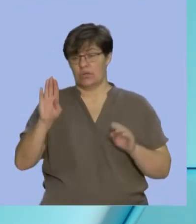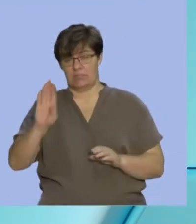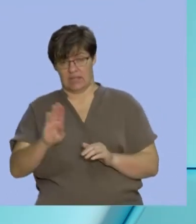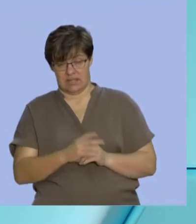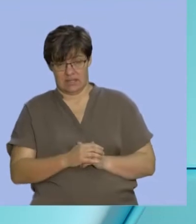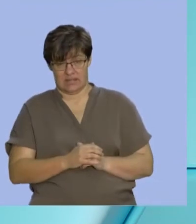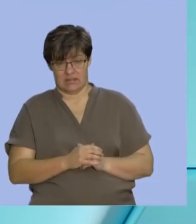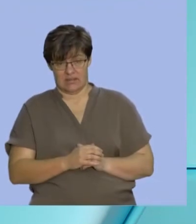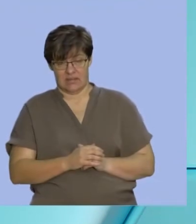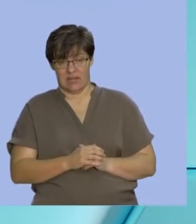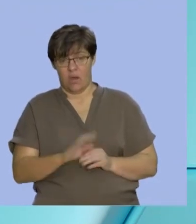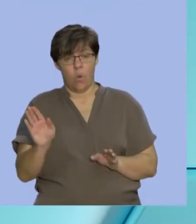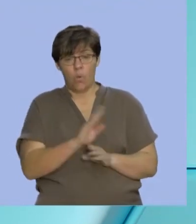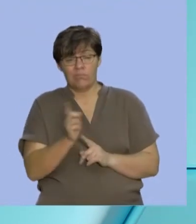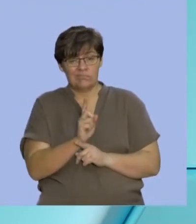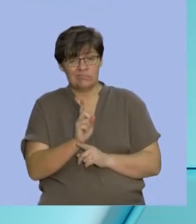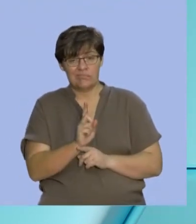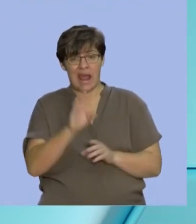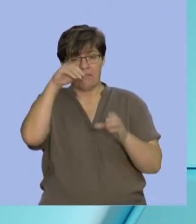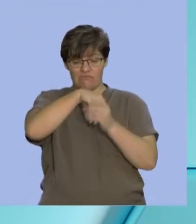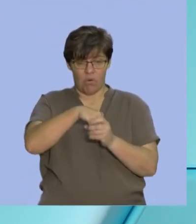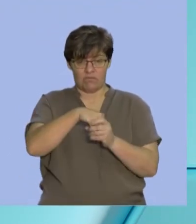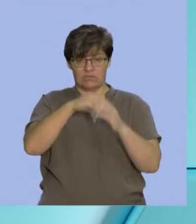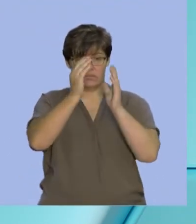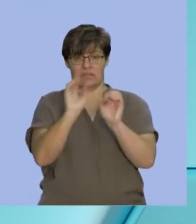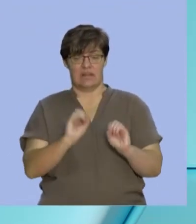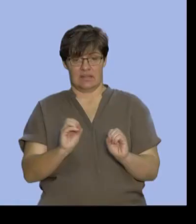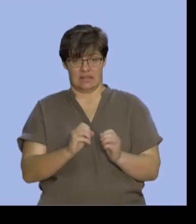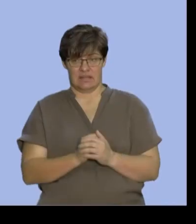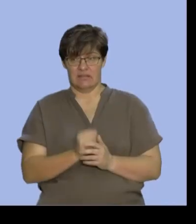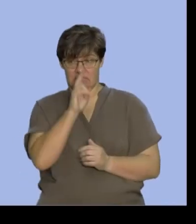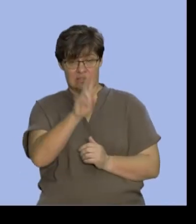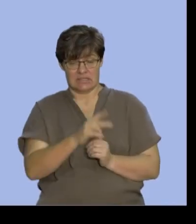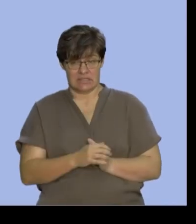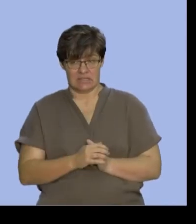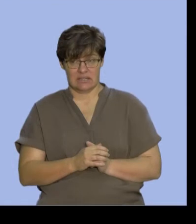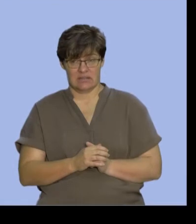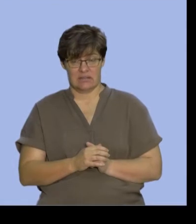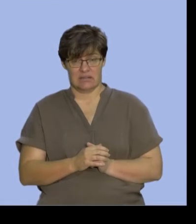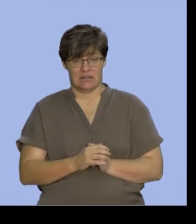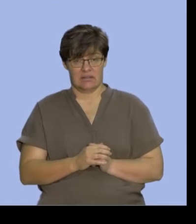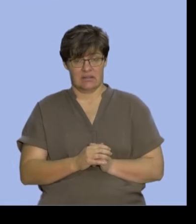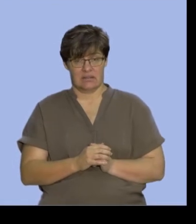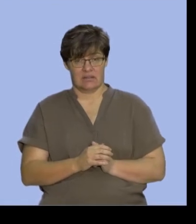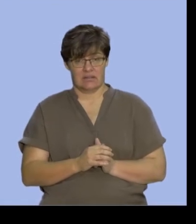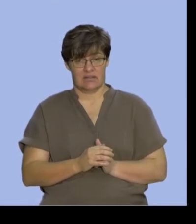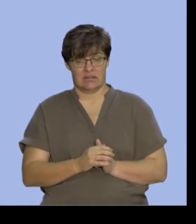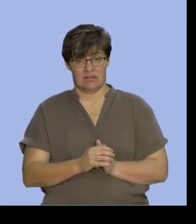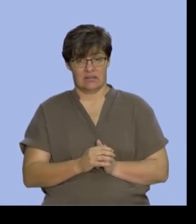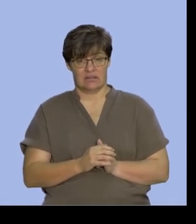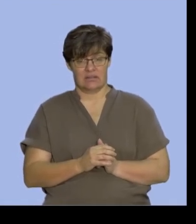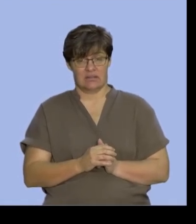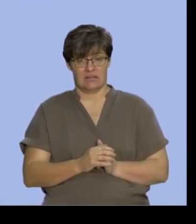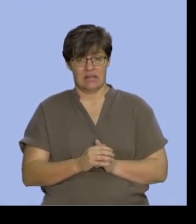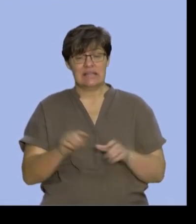elements that are not in the intersection? Can you see that the things that are common